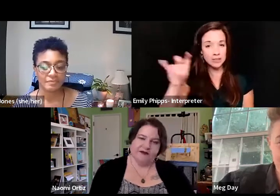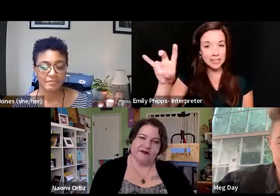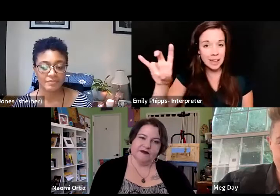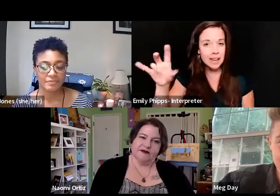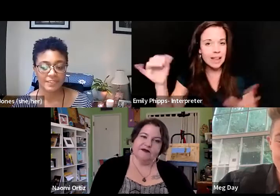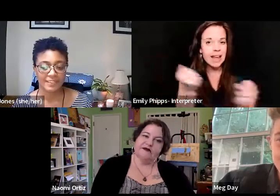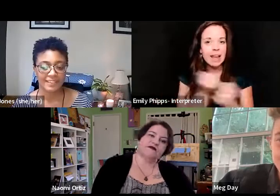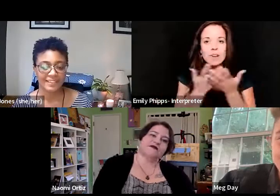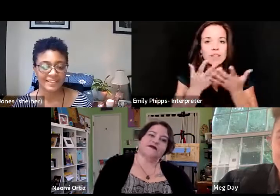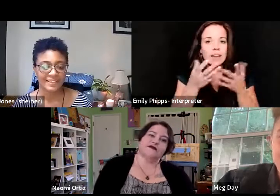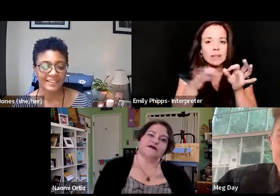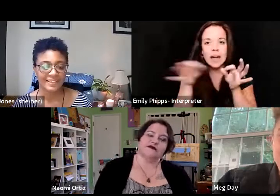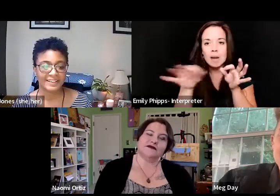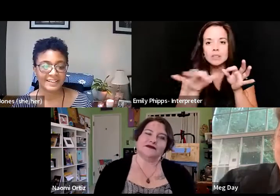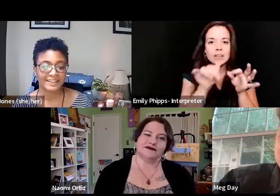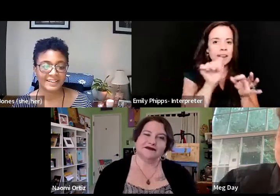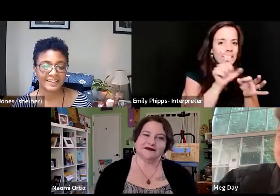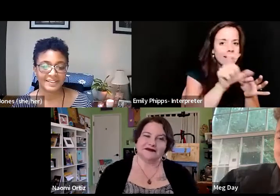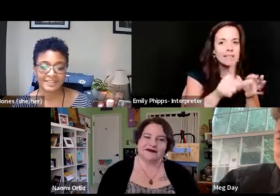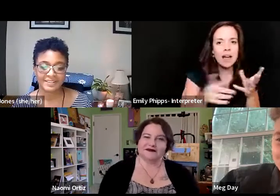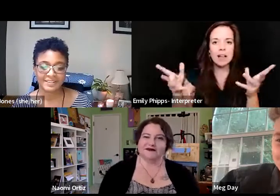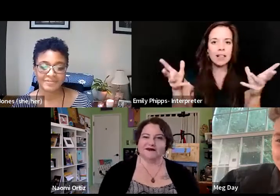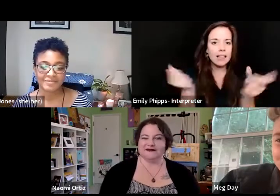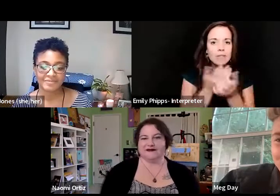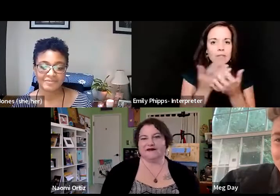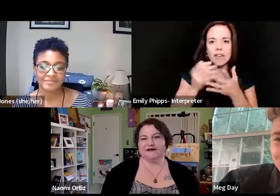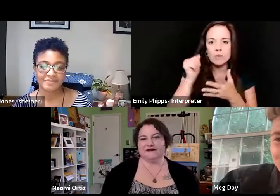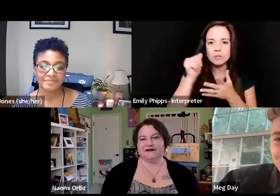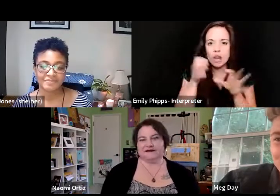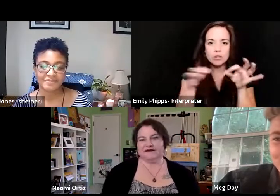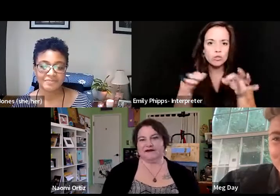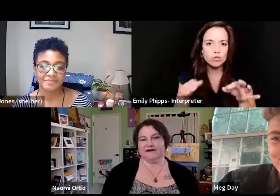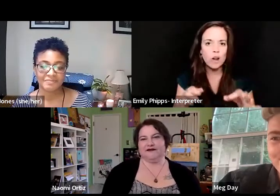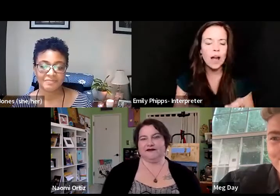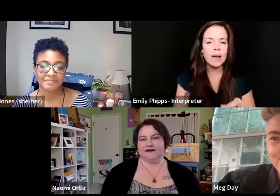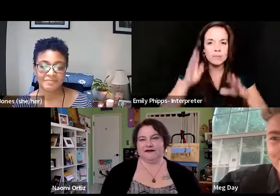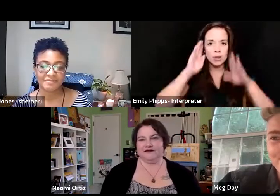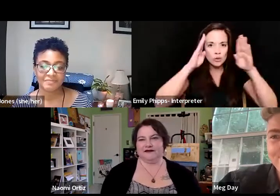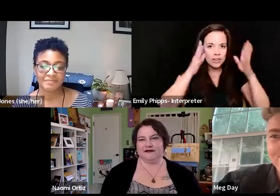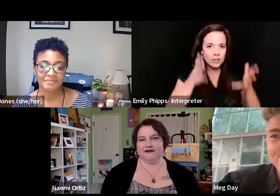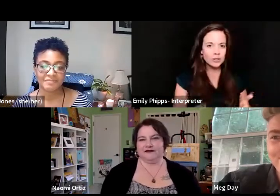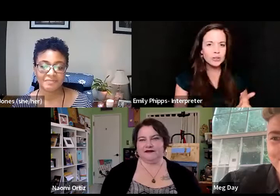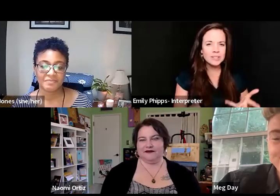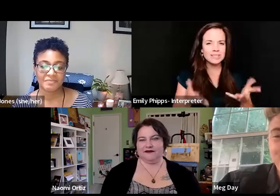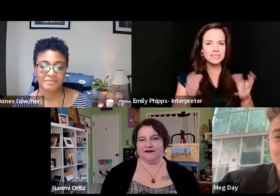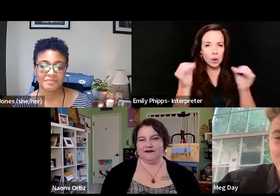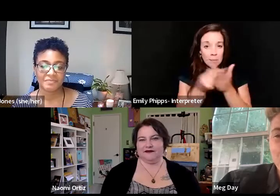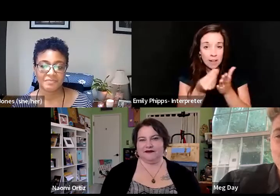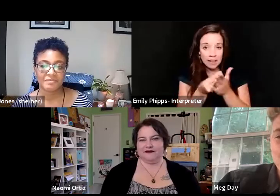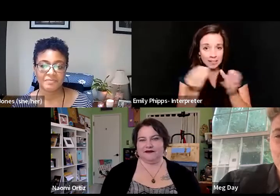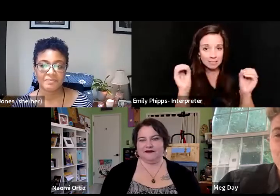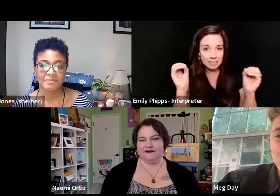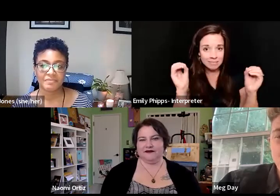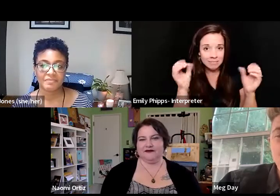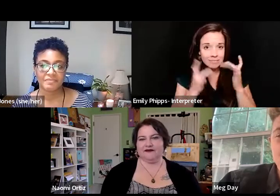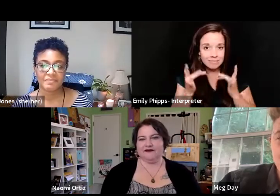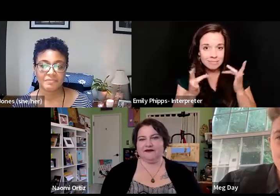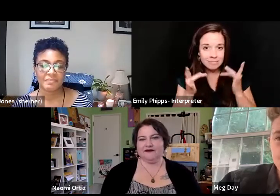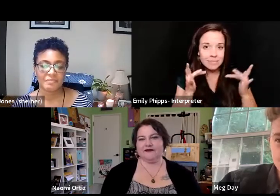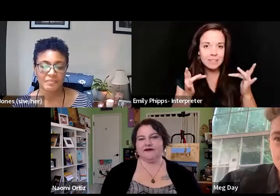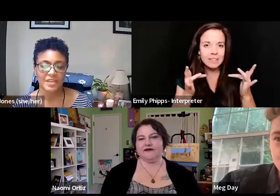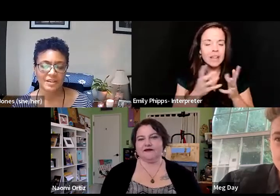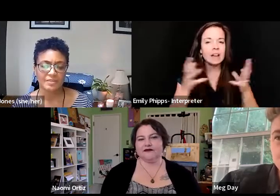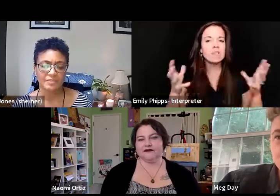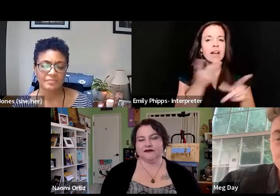captioned. They had ASL, like everything was audio described. They had greeters and they were doing this on no money, you know, out of a lot of care, like